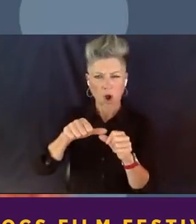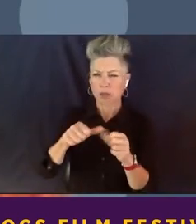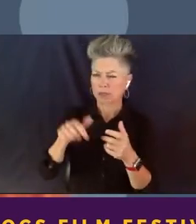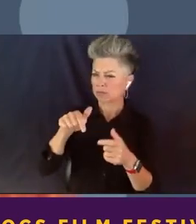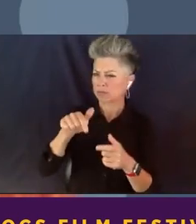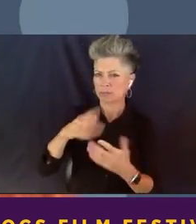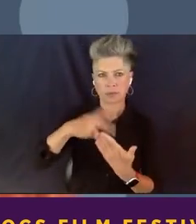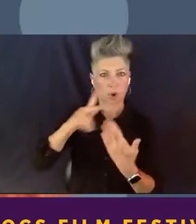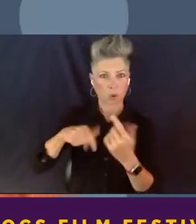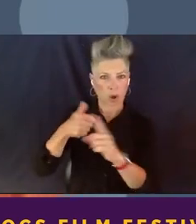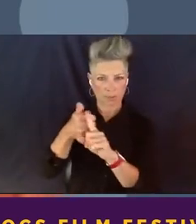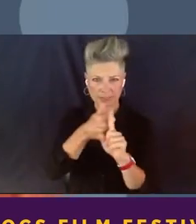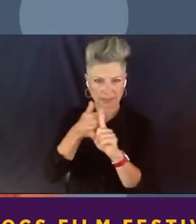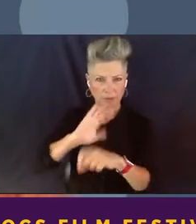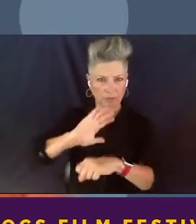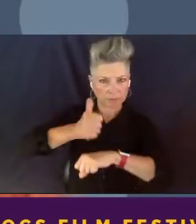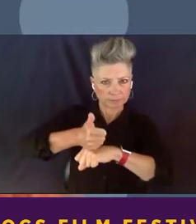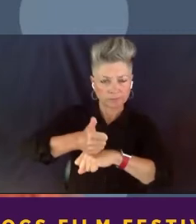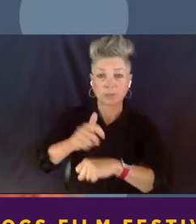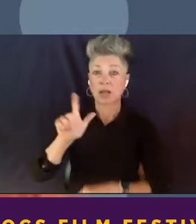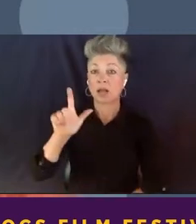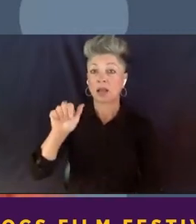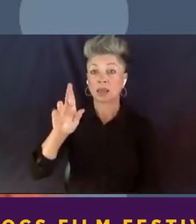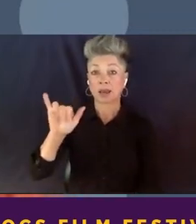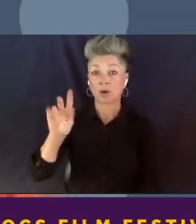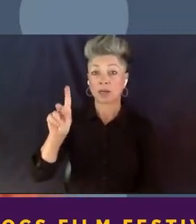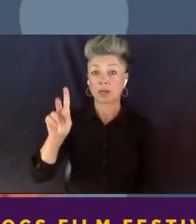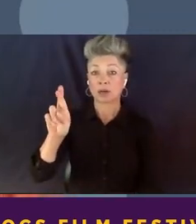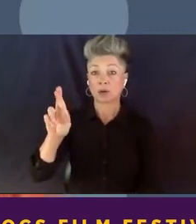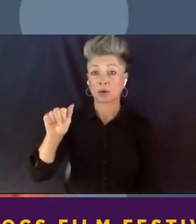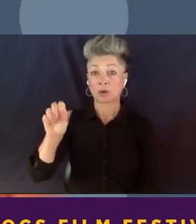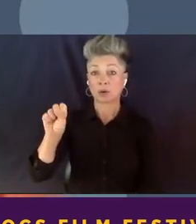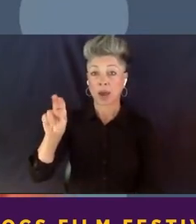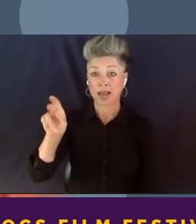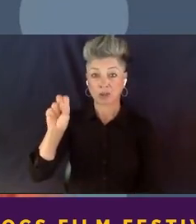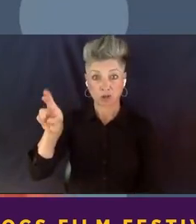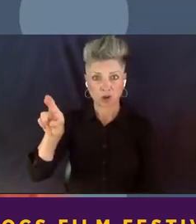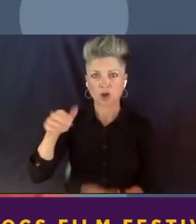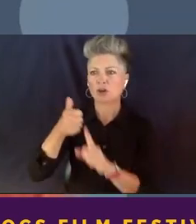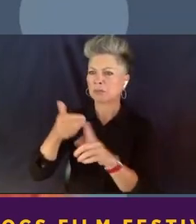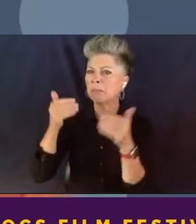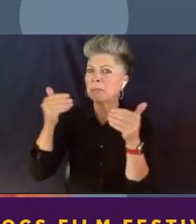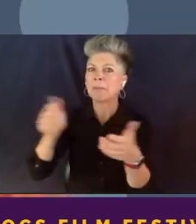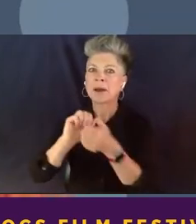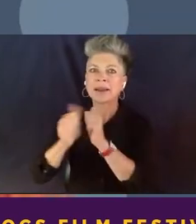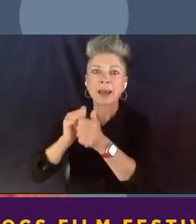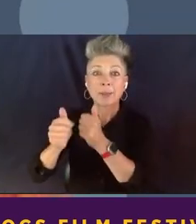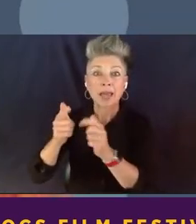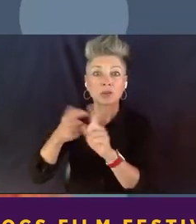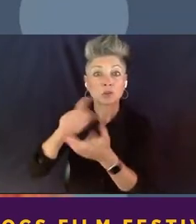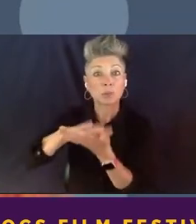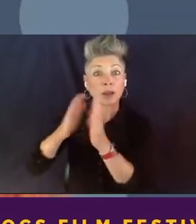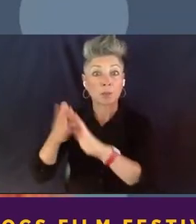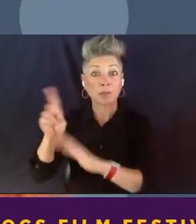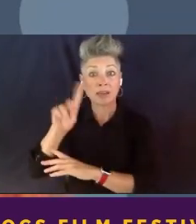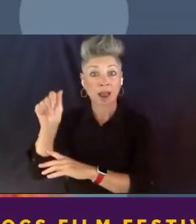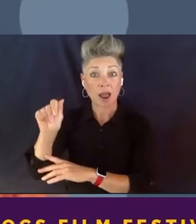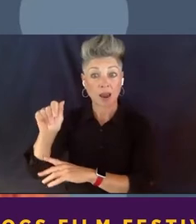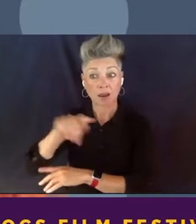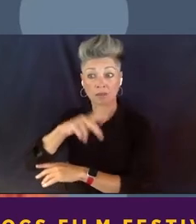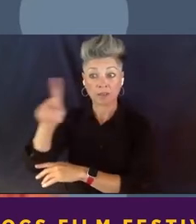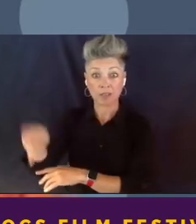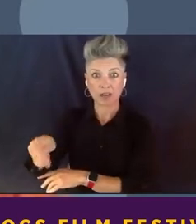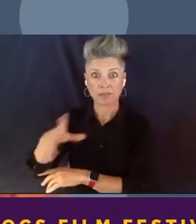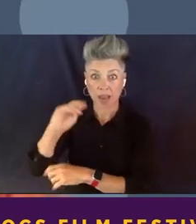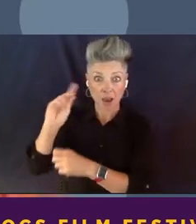itself. Larry Krasner, when he mounted a long-shot campaign to become district attorney of Philadelphia and